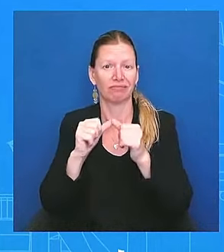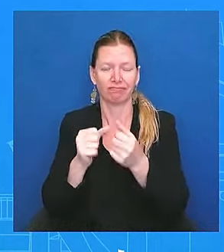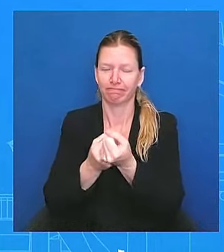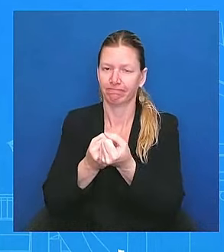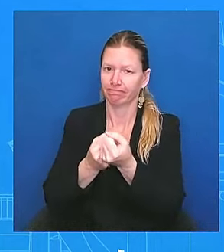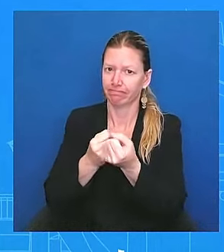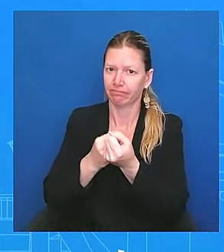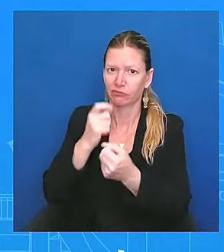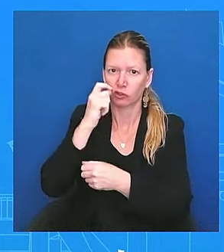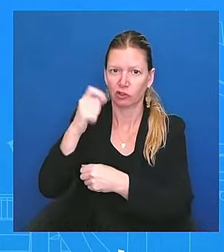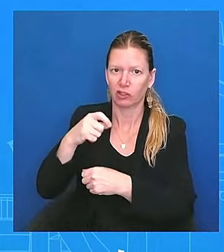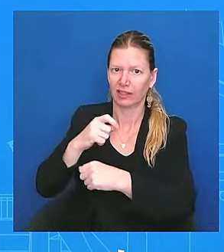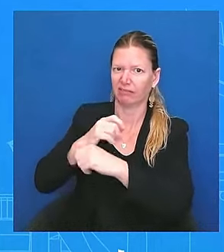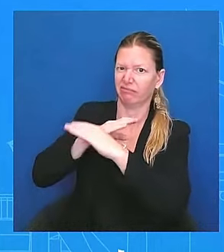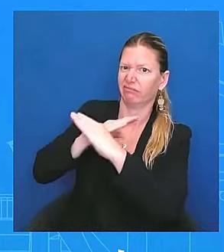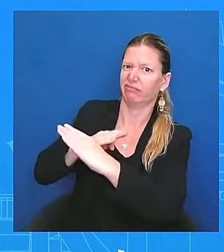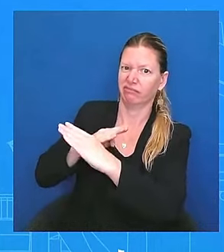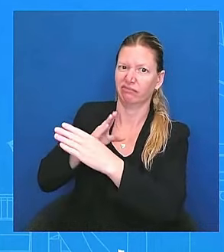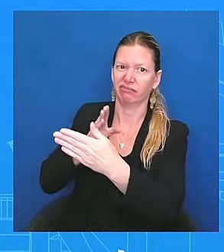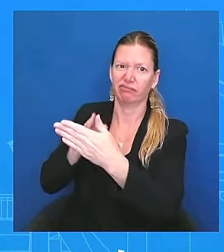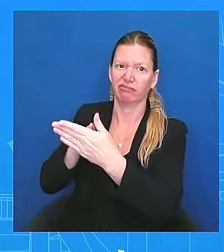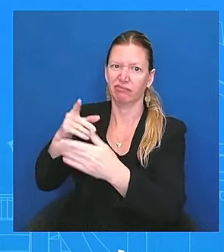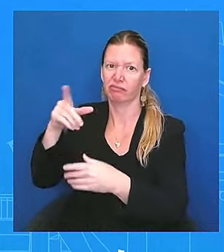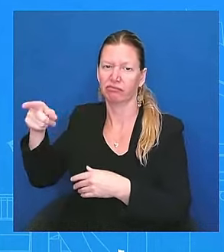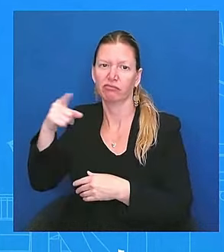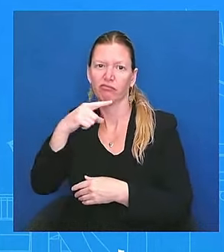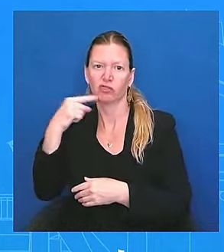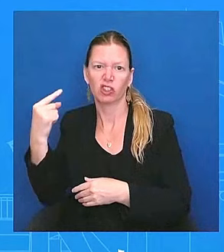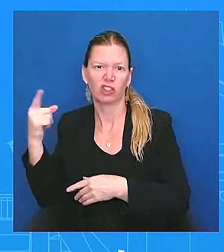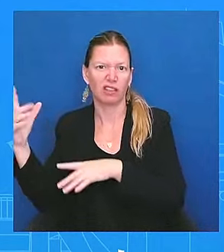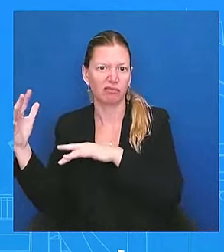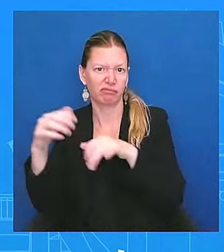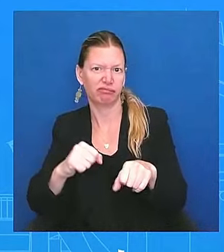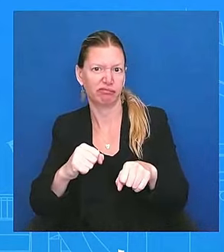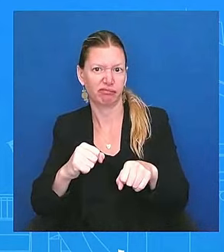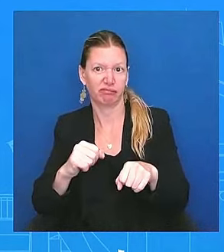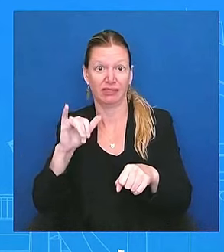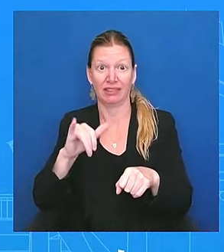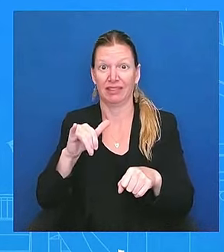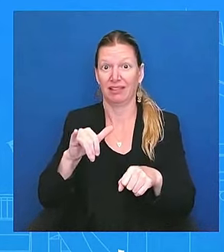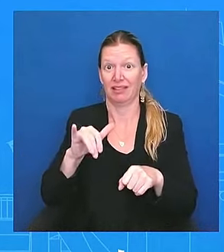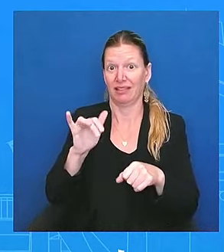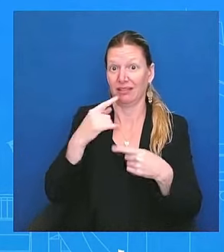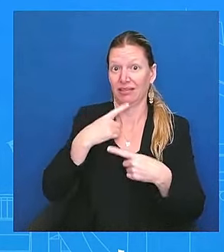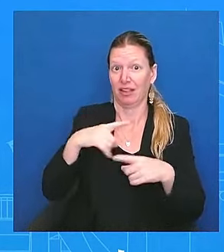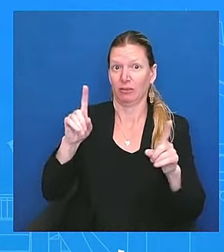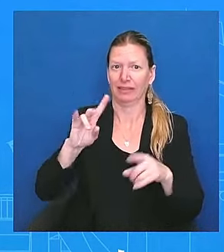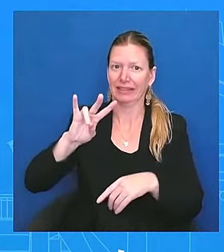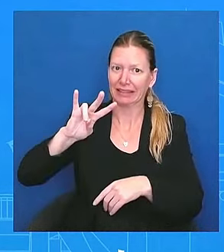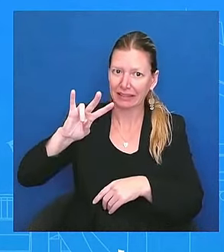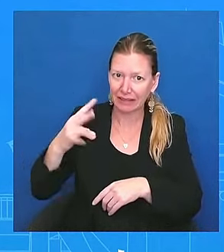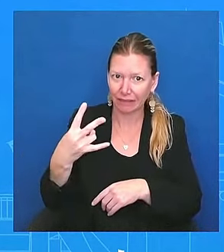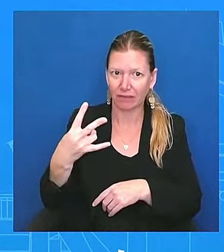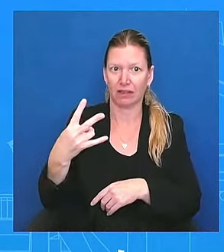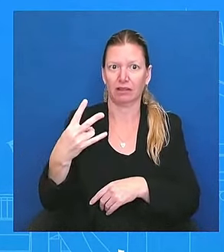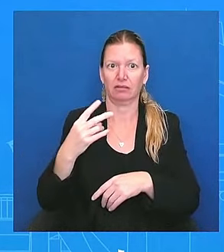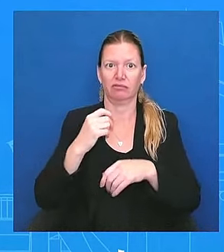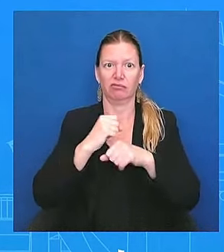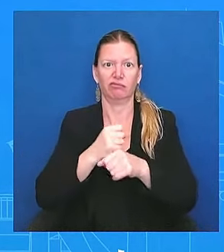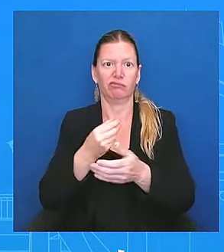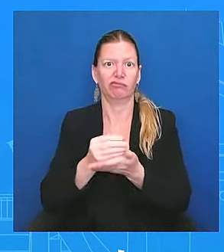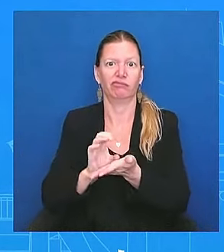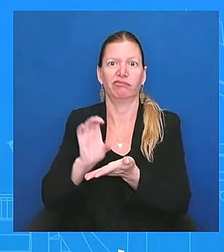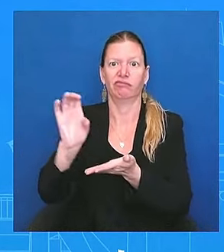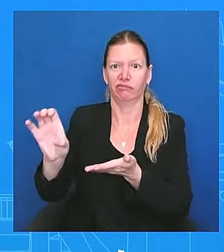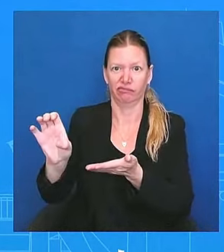invasion. This announcement is the seventh security assistance package that President Biden has authorized to help Ukraine since